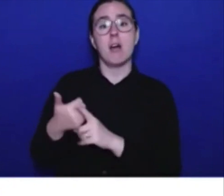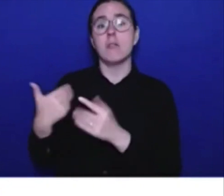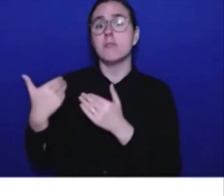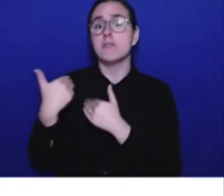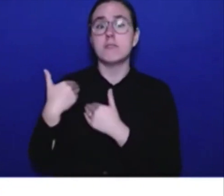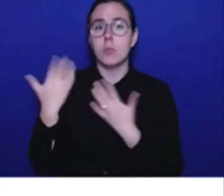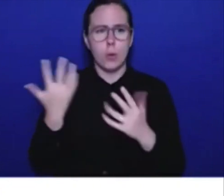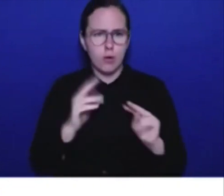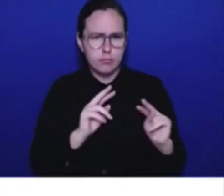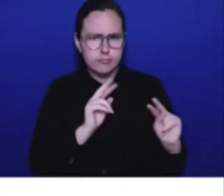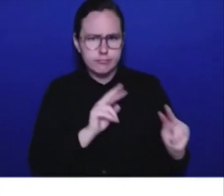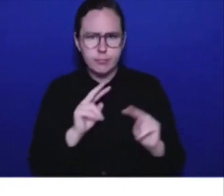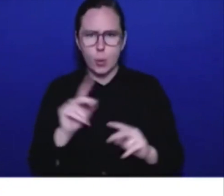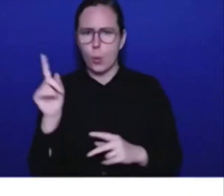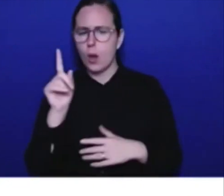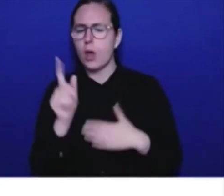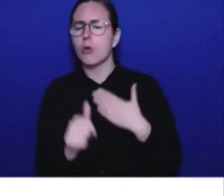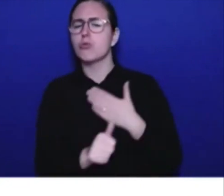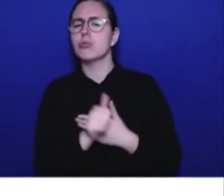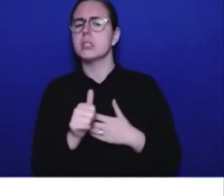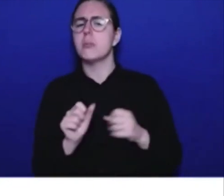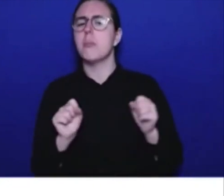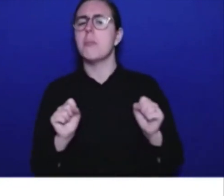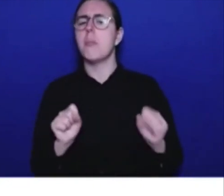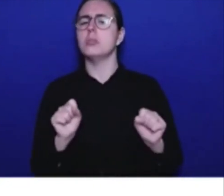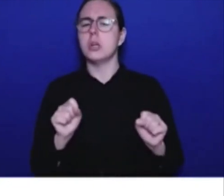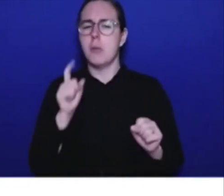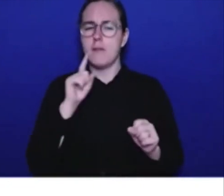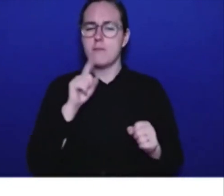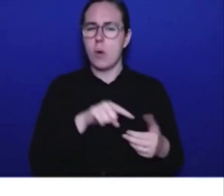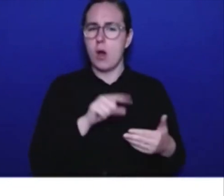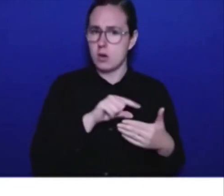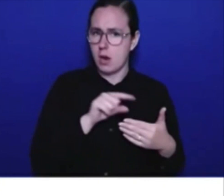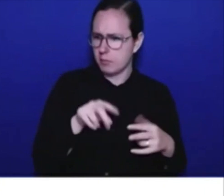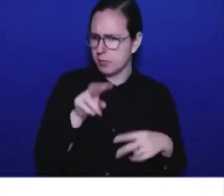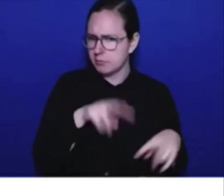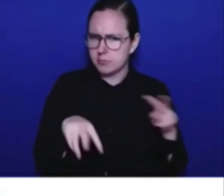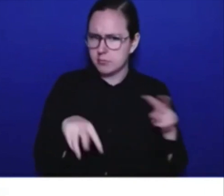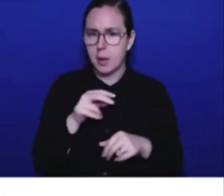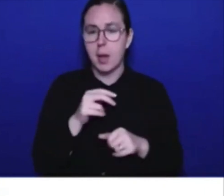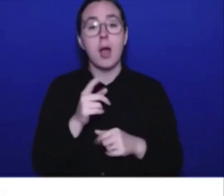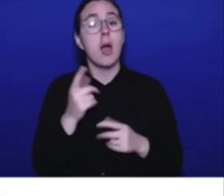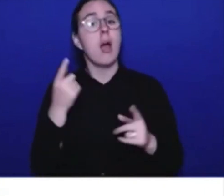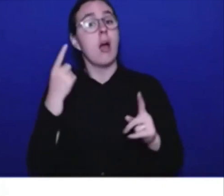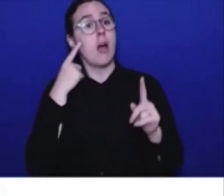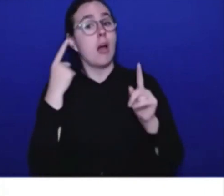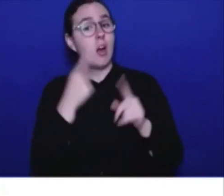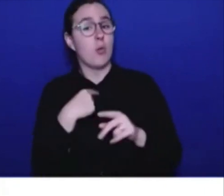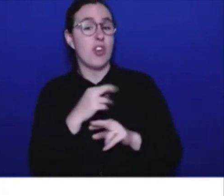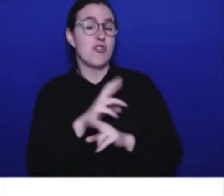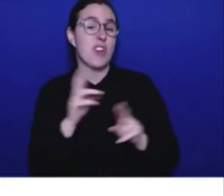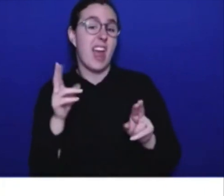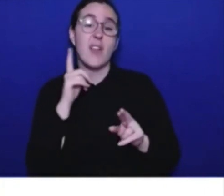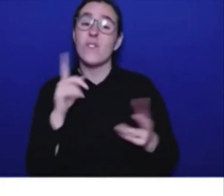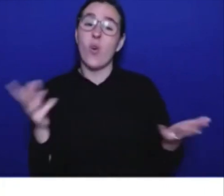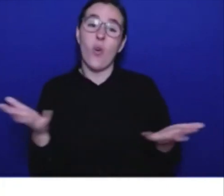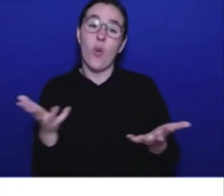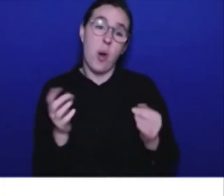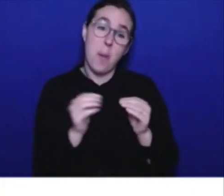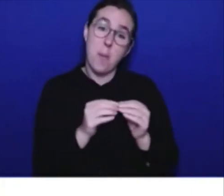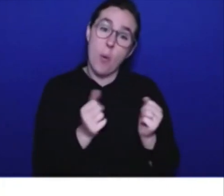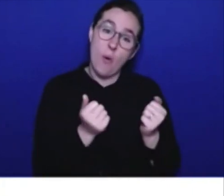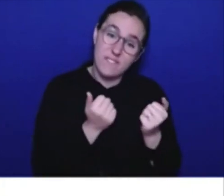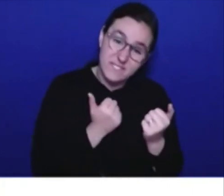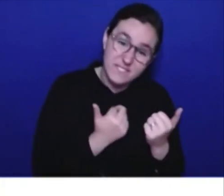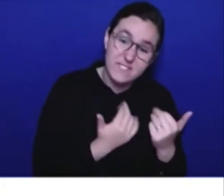across government, to make sure that we're prepared for more forest fires, floods, other climate-related disasters,